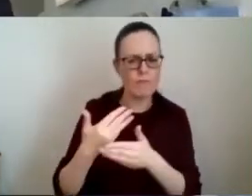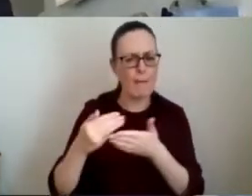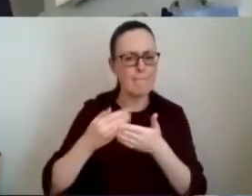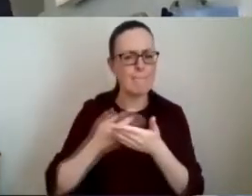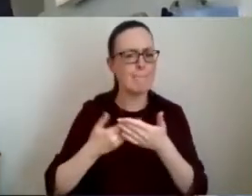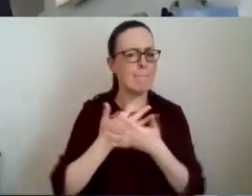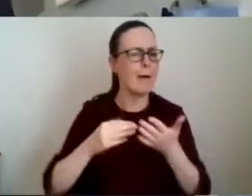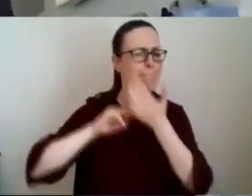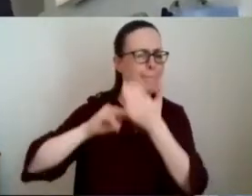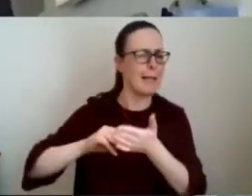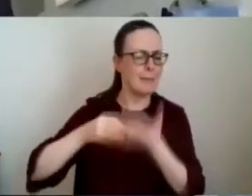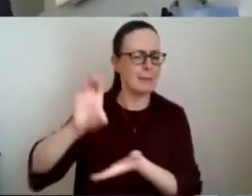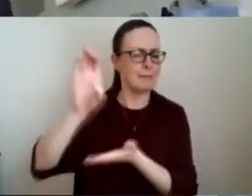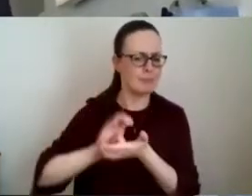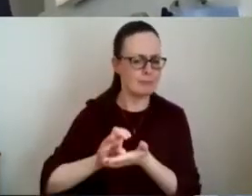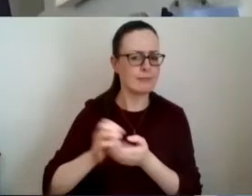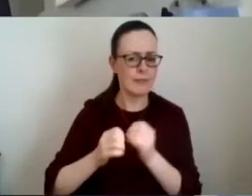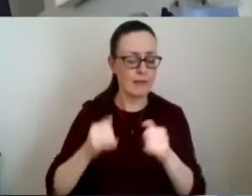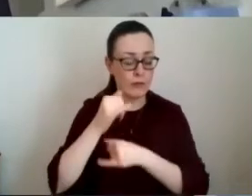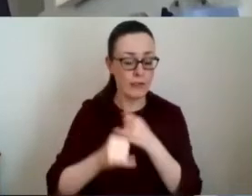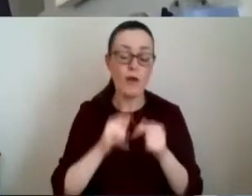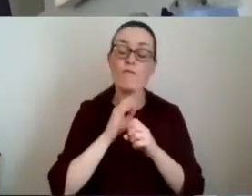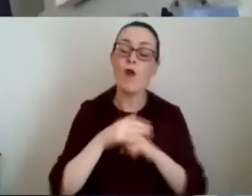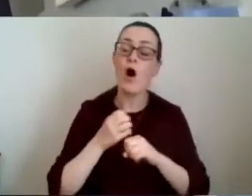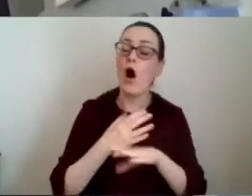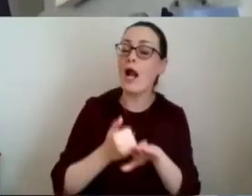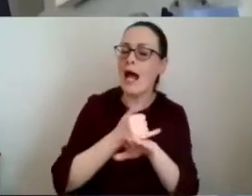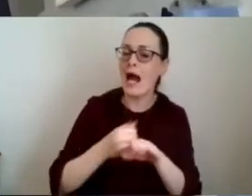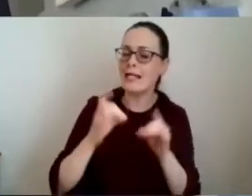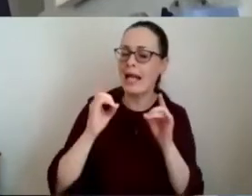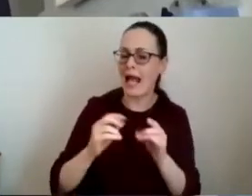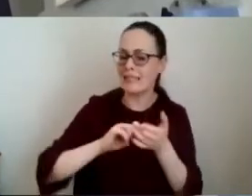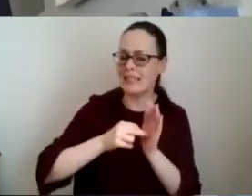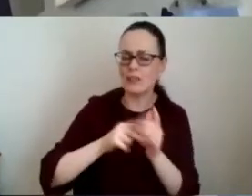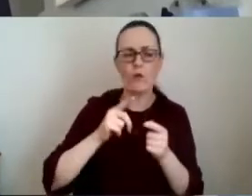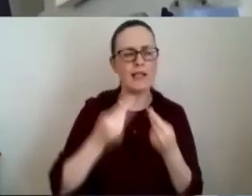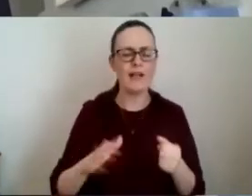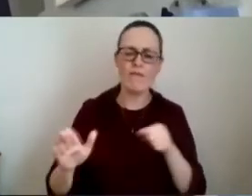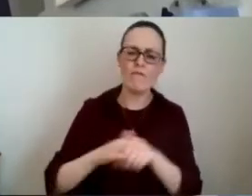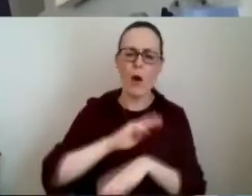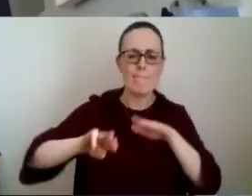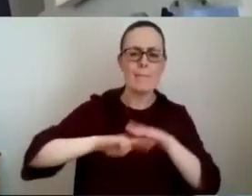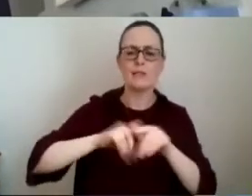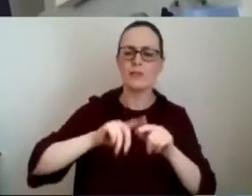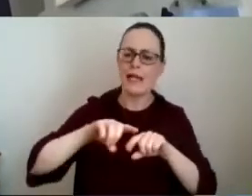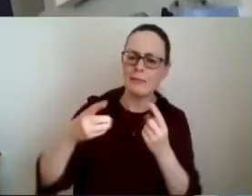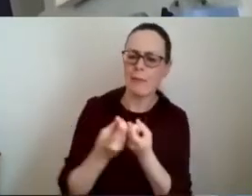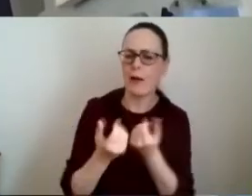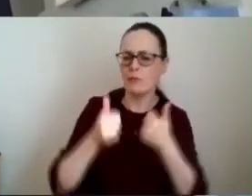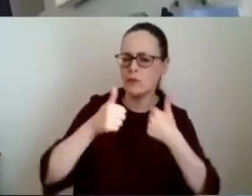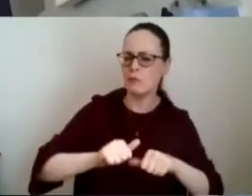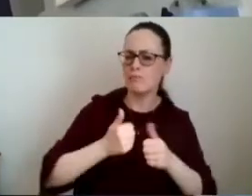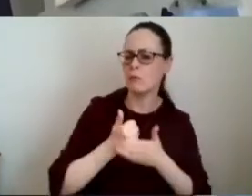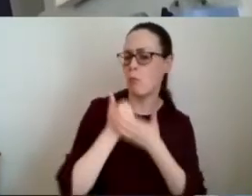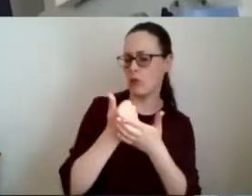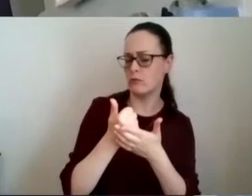for an all island health initiative to work it must have full ministerial and departmental support and